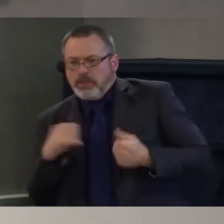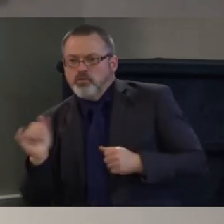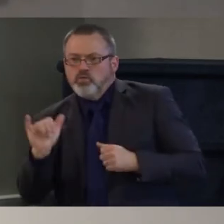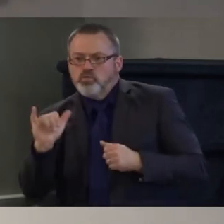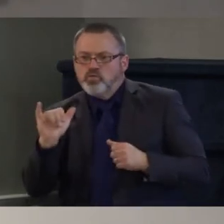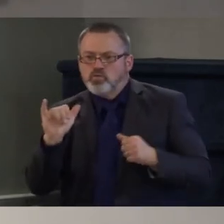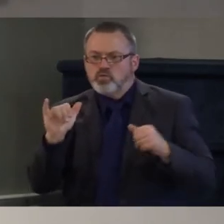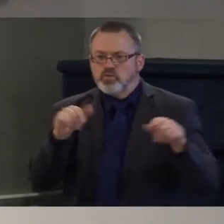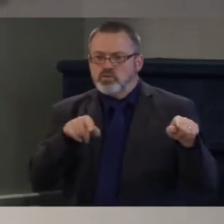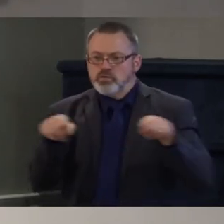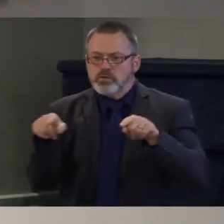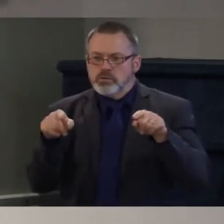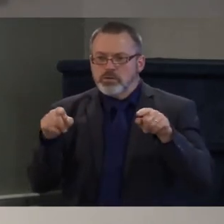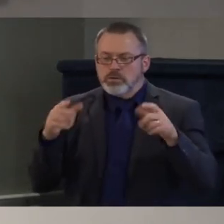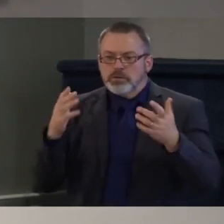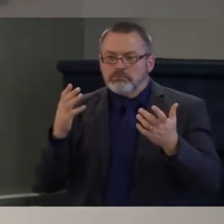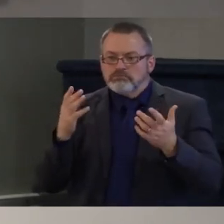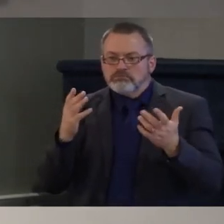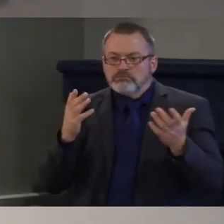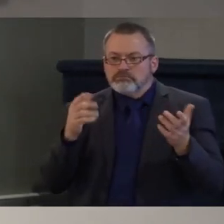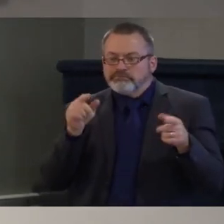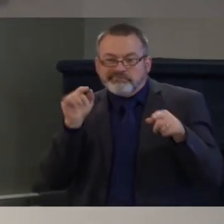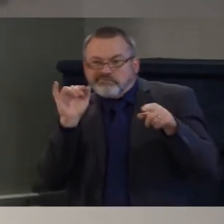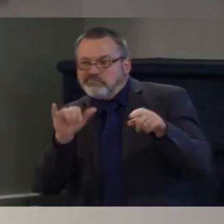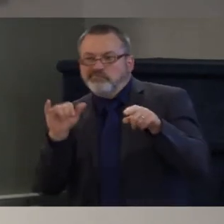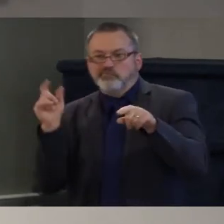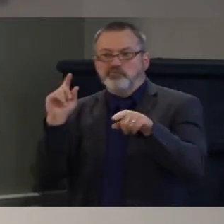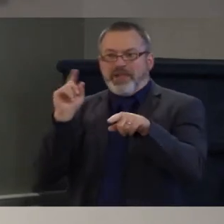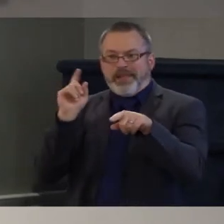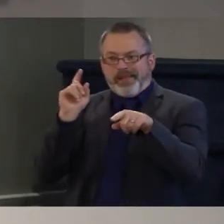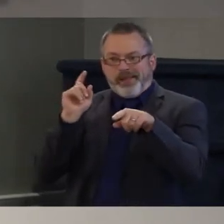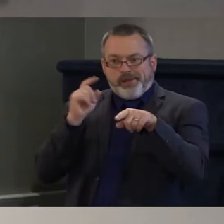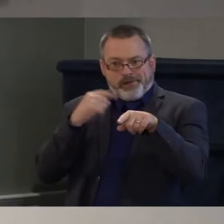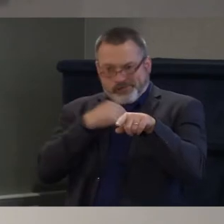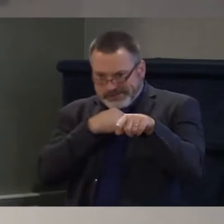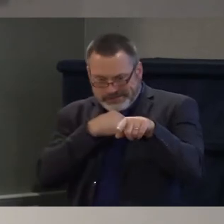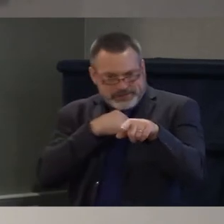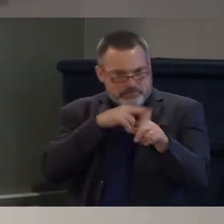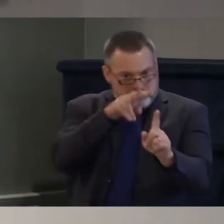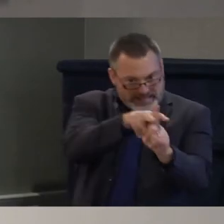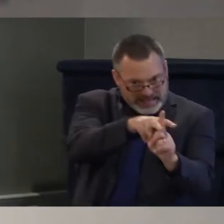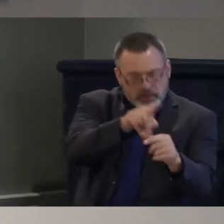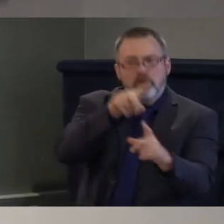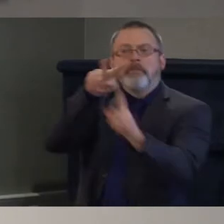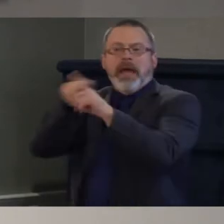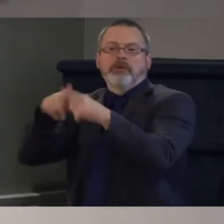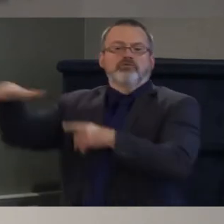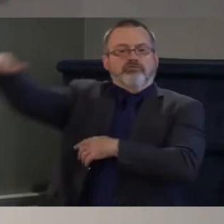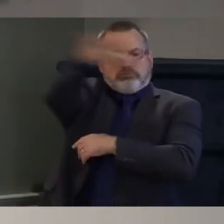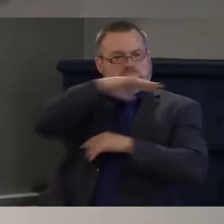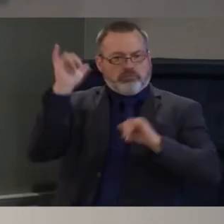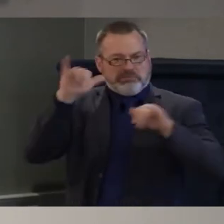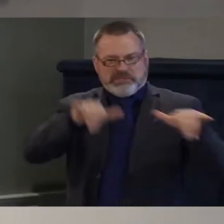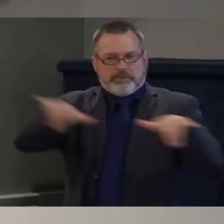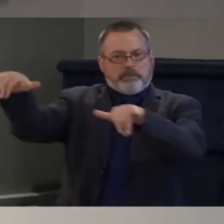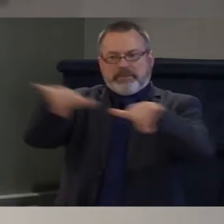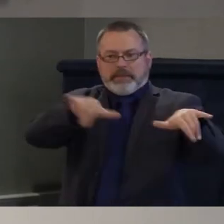we're also giving really high-quality health care to the entire population. So, I think we need to approach these subjects at the same time